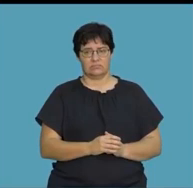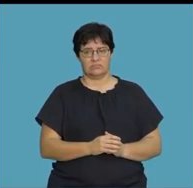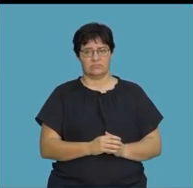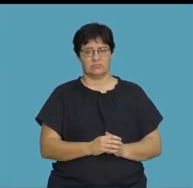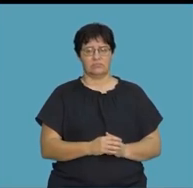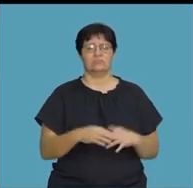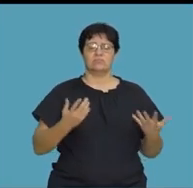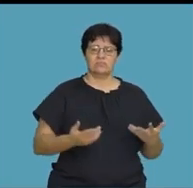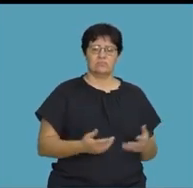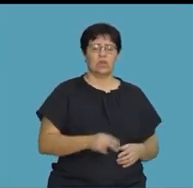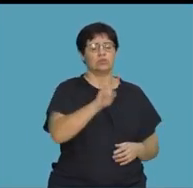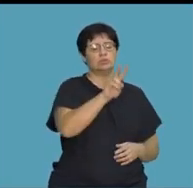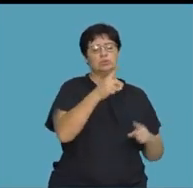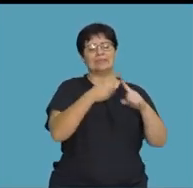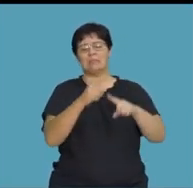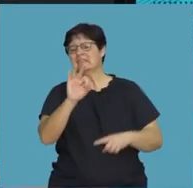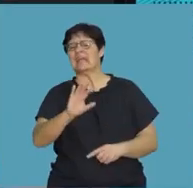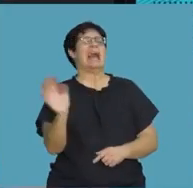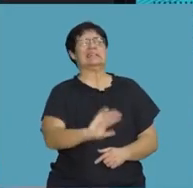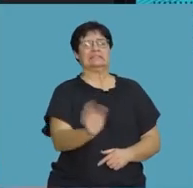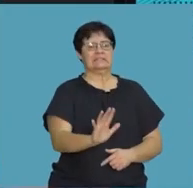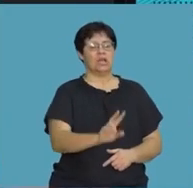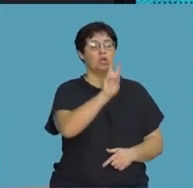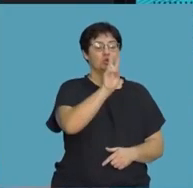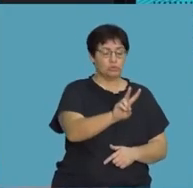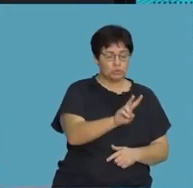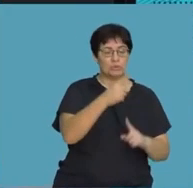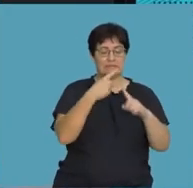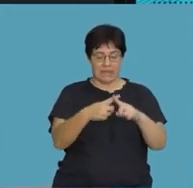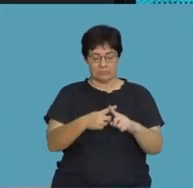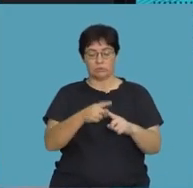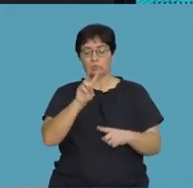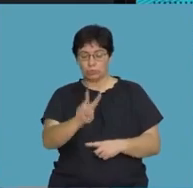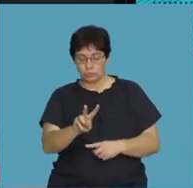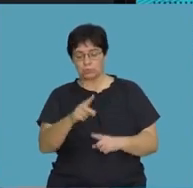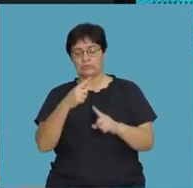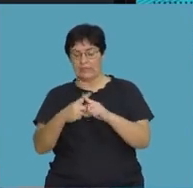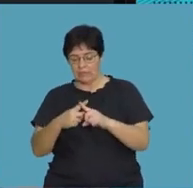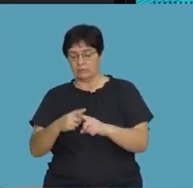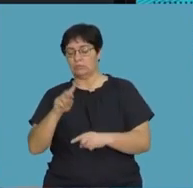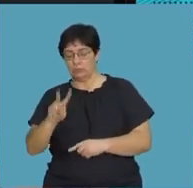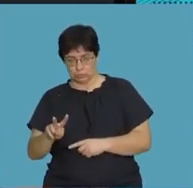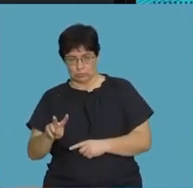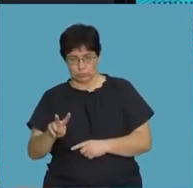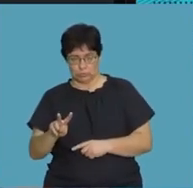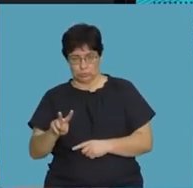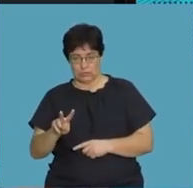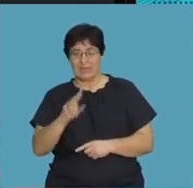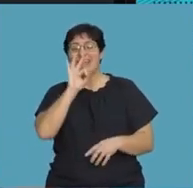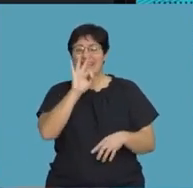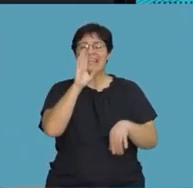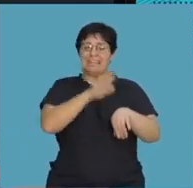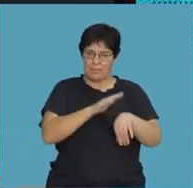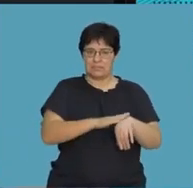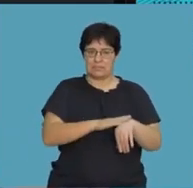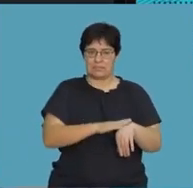it's 2 multiplied by 3. No, it's 2 multiplied by itself 3 times. That's what